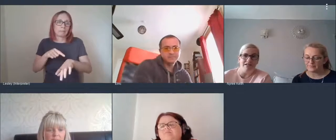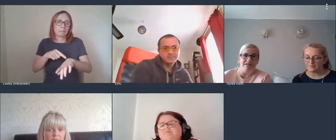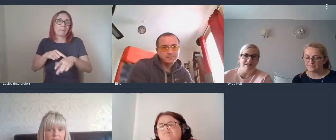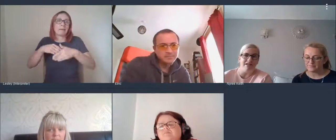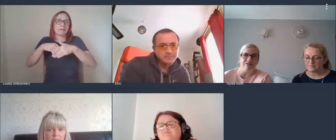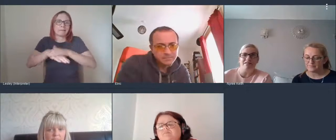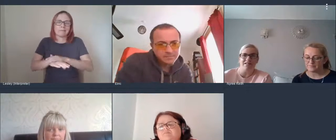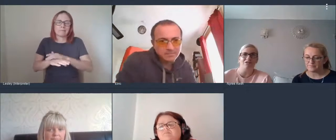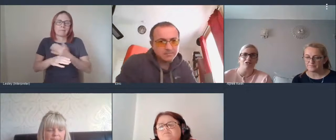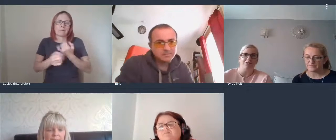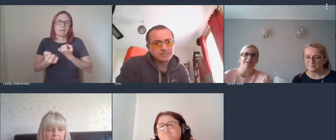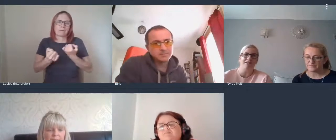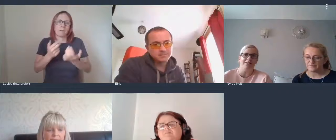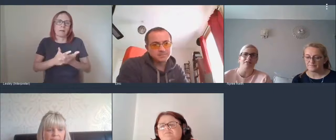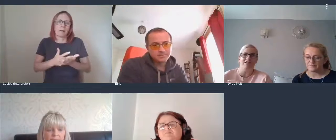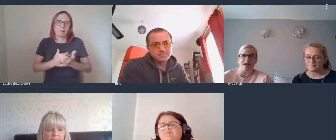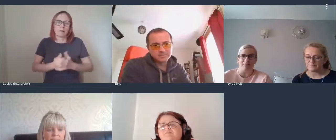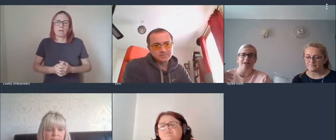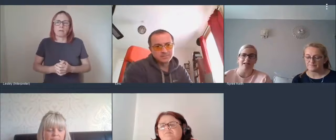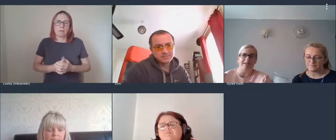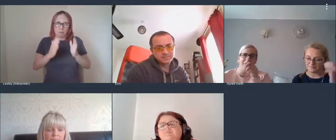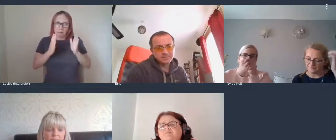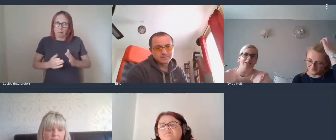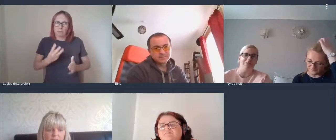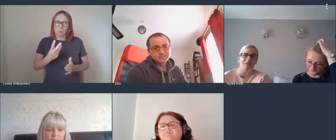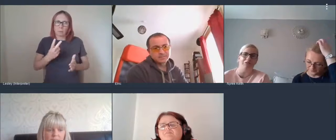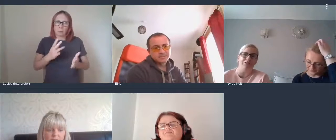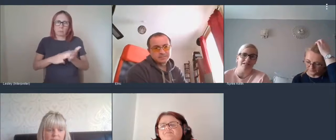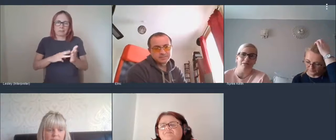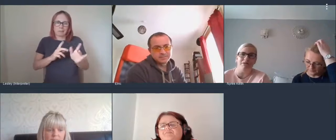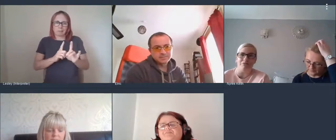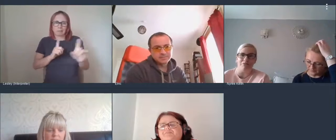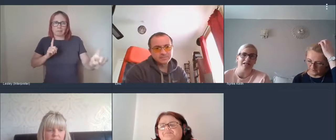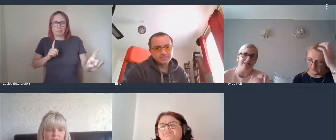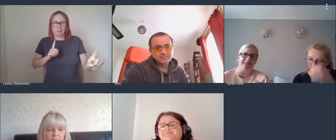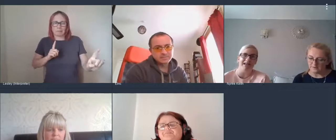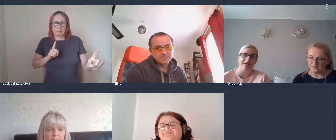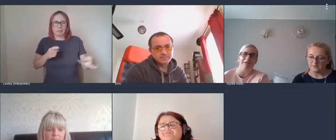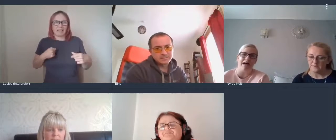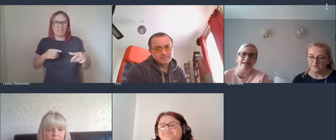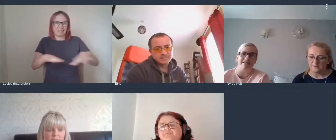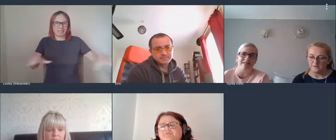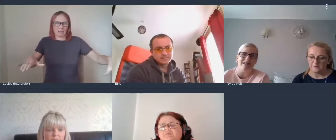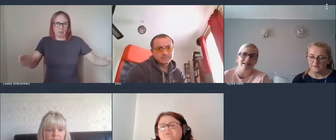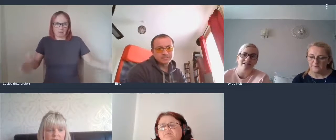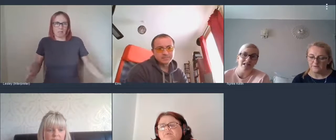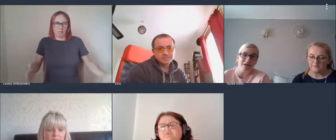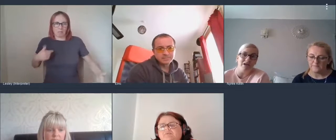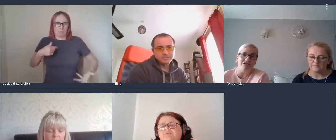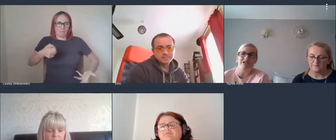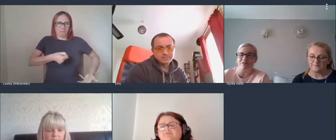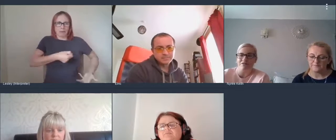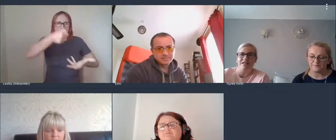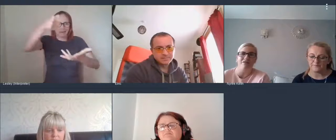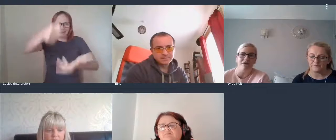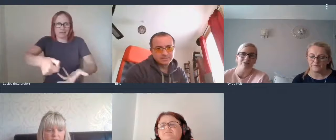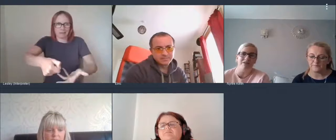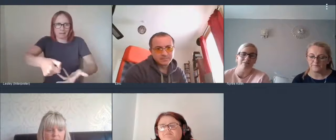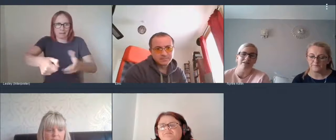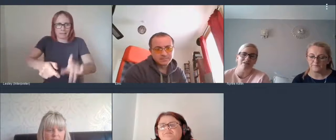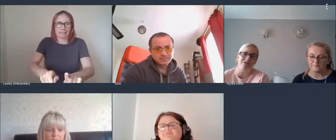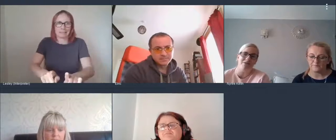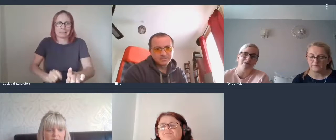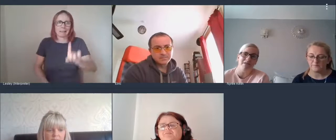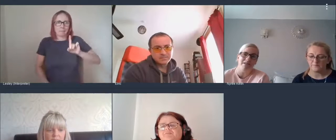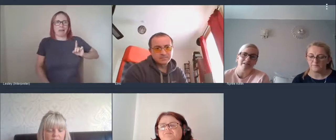And then obviously social distancing and also come up and collect our bags. put them on the table. can step back and keeping ourselves safe, keeping them